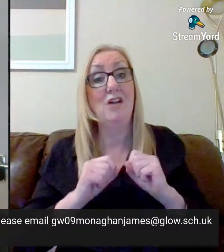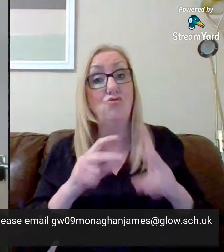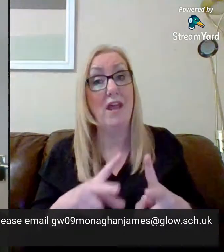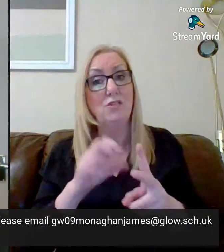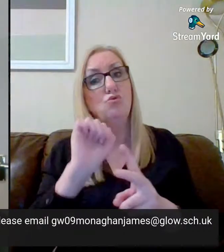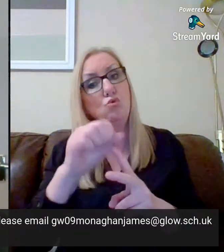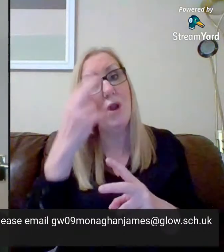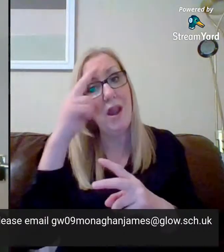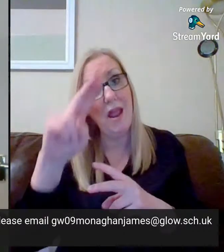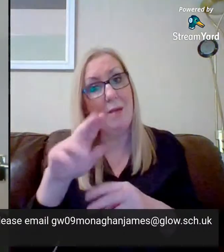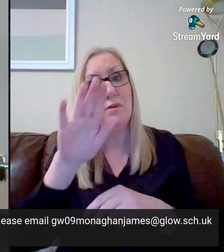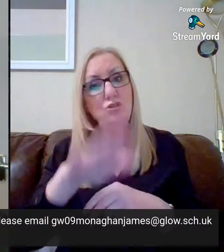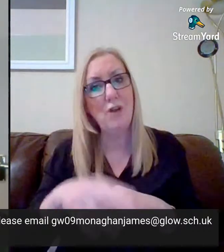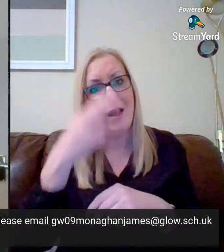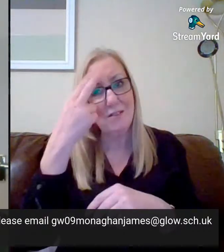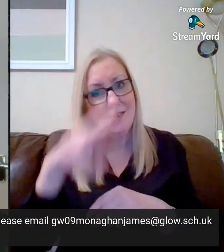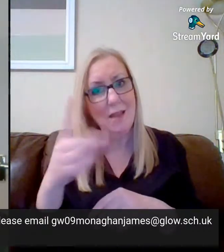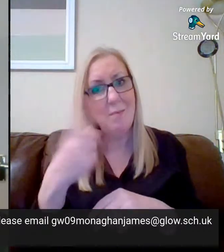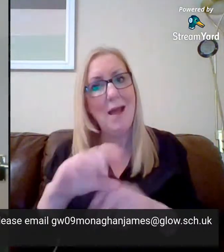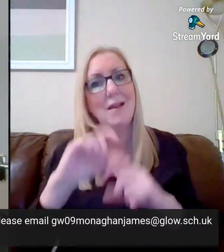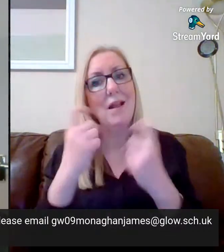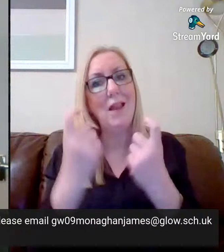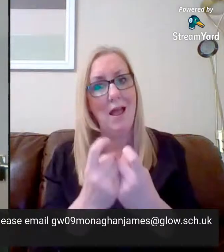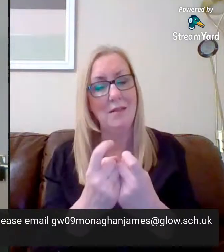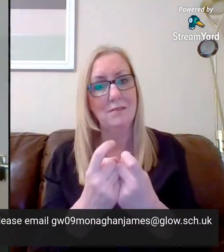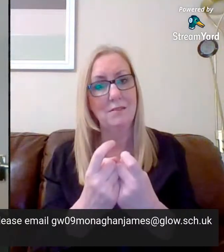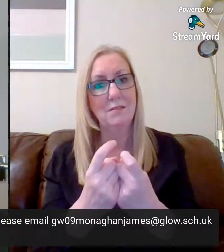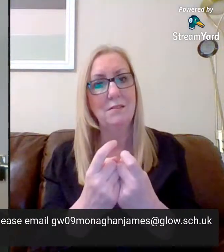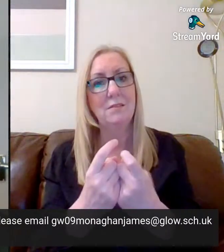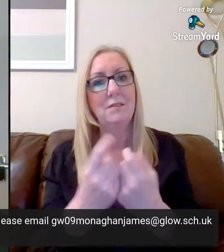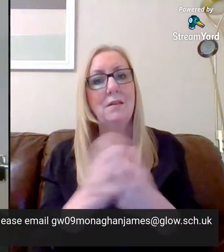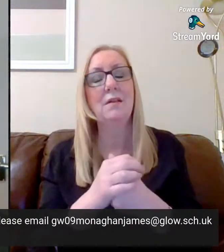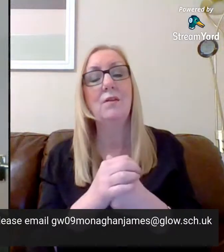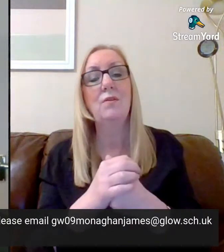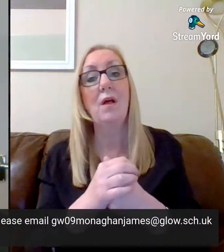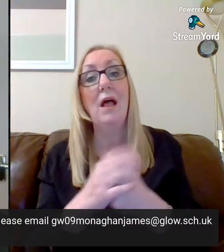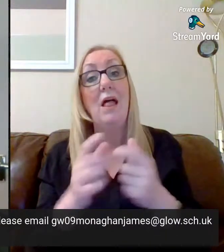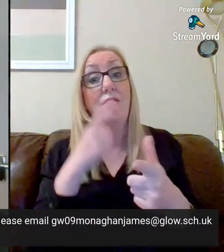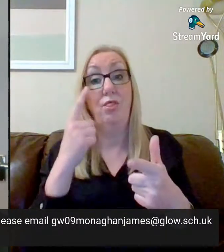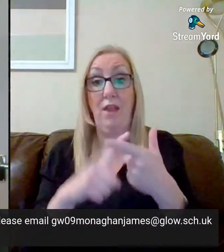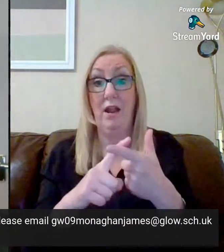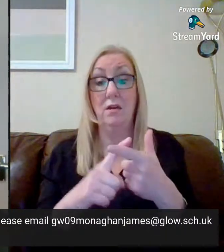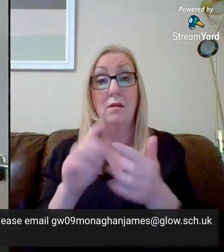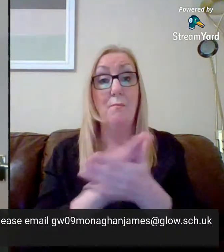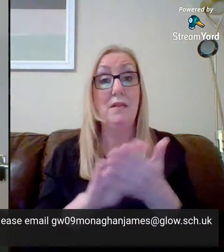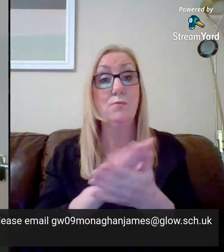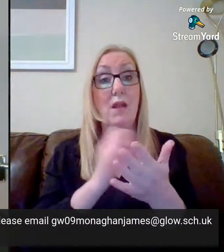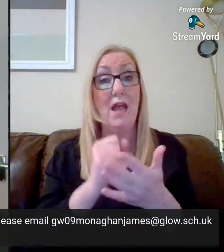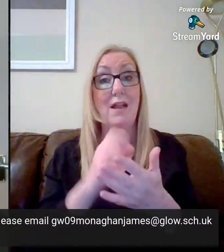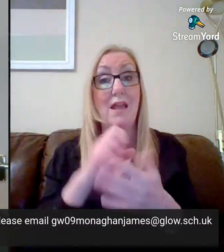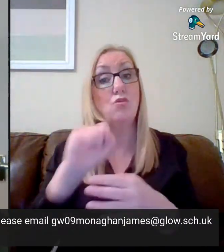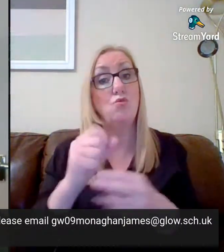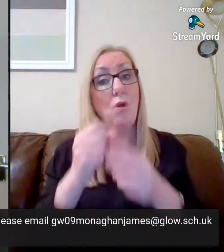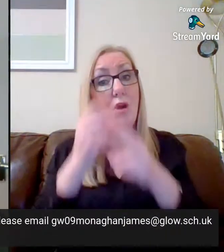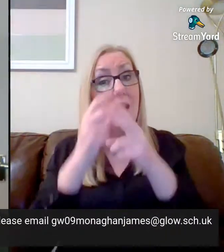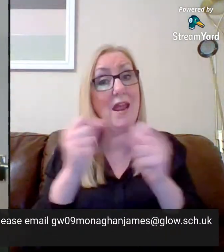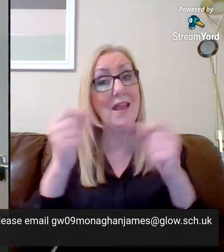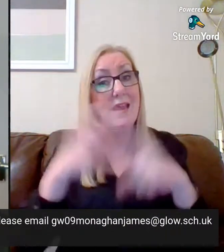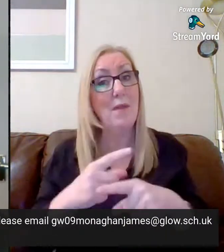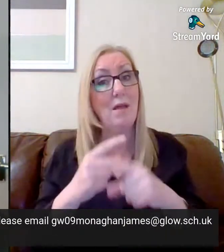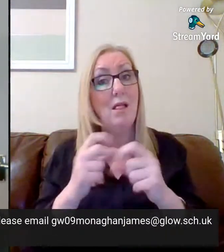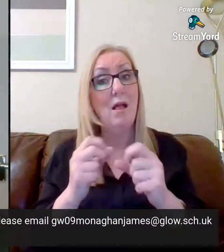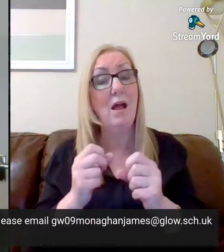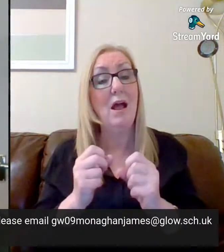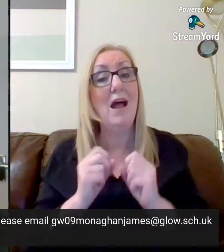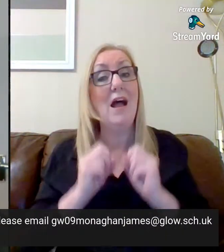your child's class, and the name of your child. And then we can get your email address added to the system so that you get a